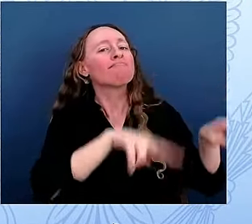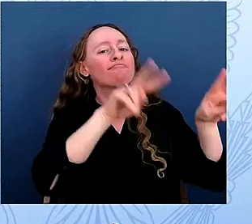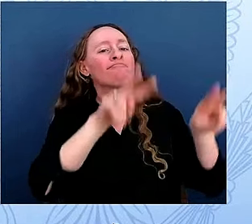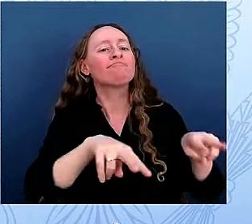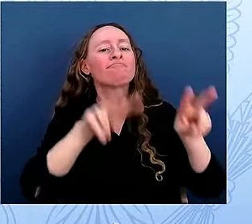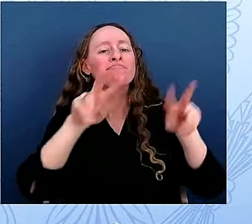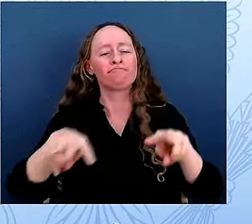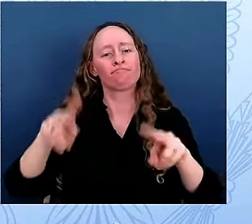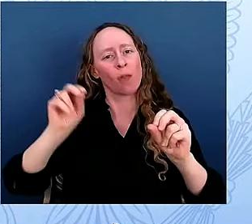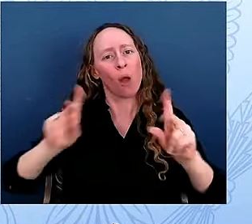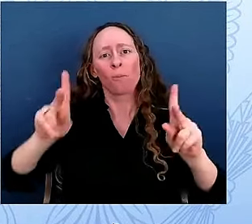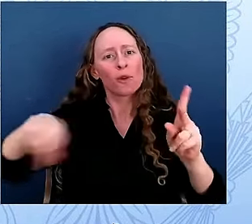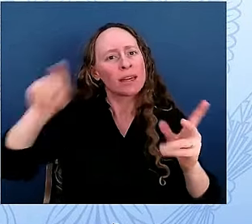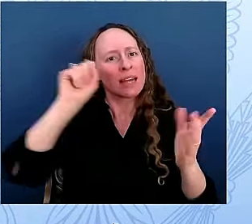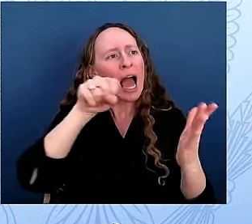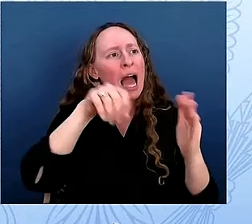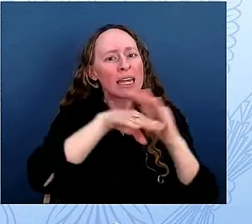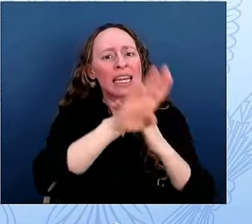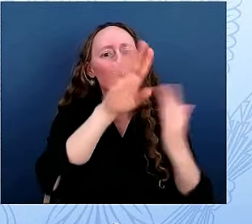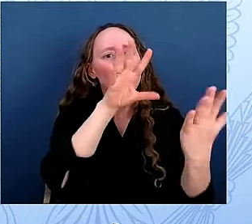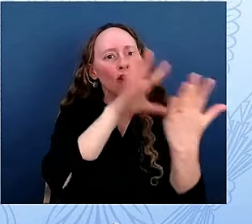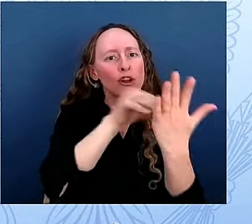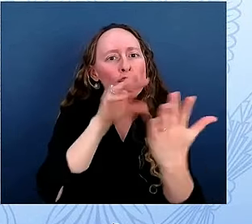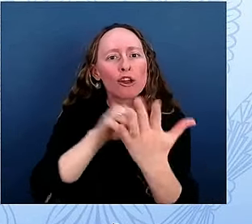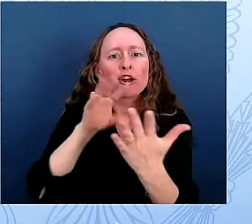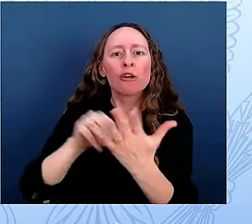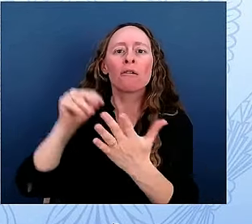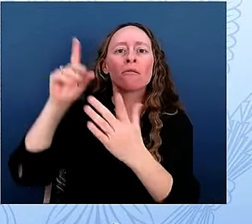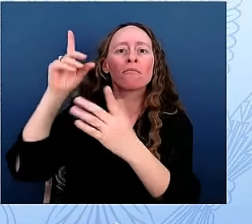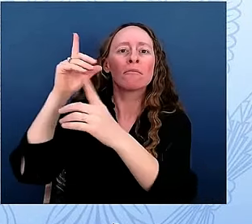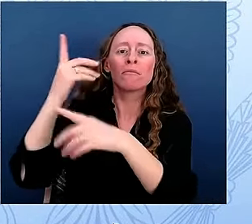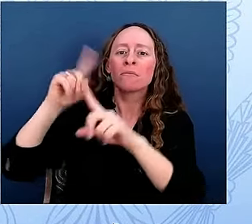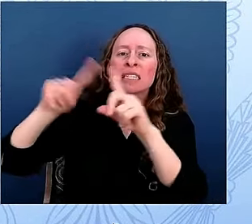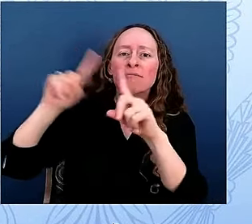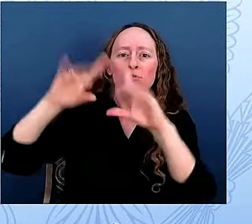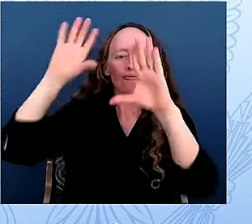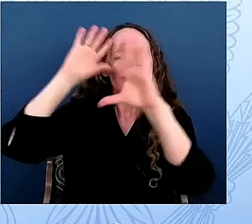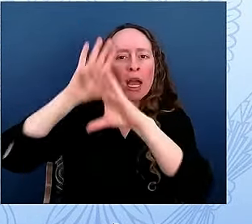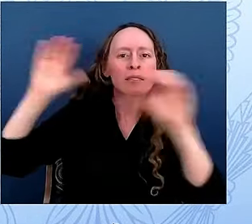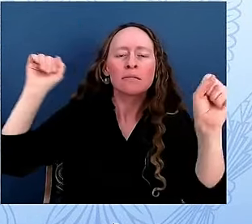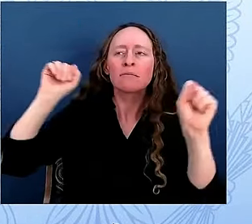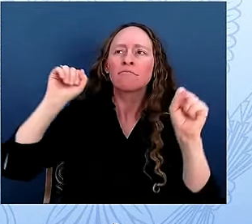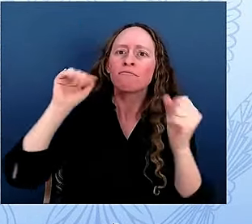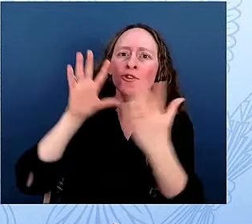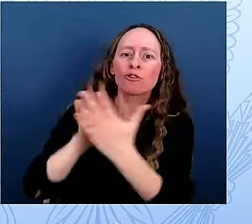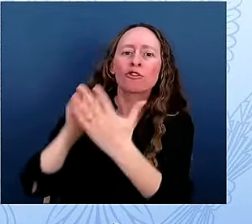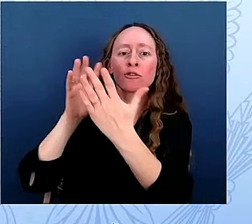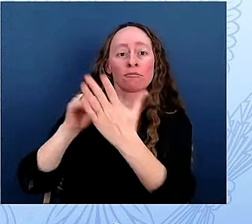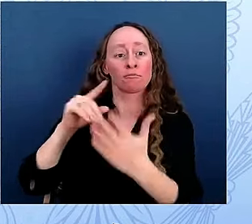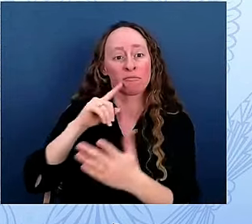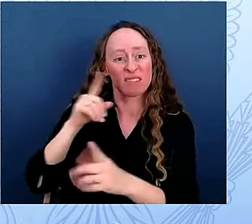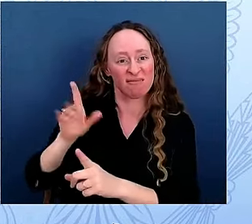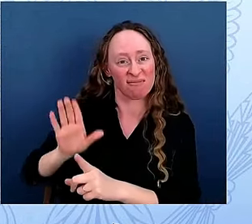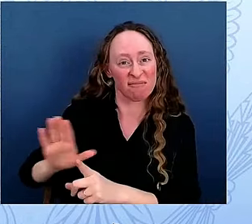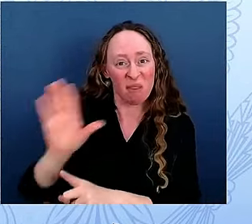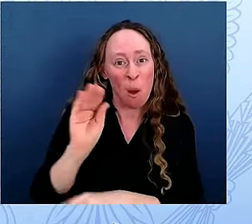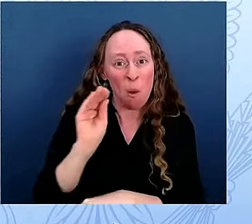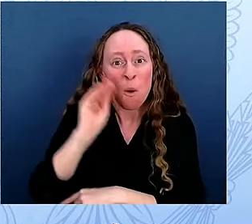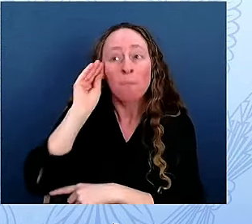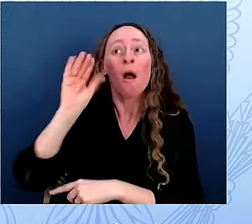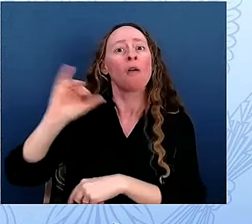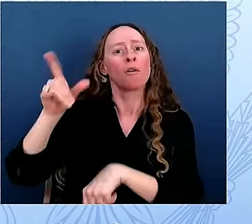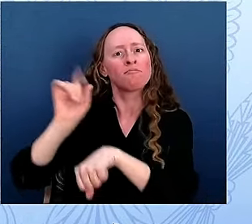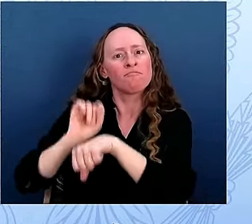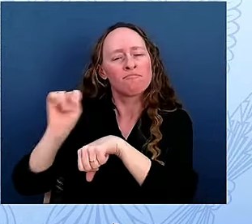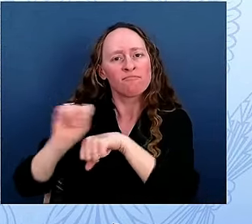and the White House as a home, an office, and a worldwide symbol of democracy. As National Park